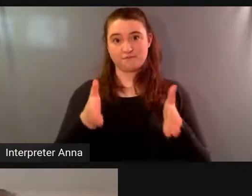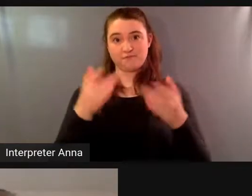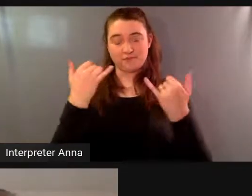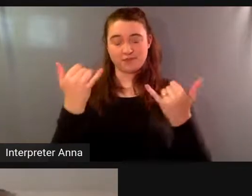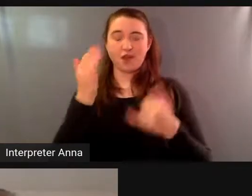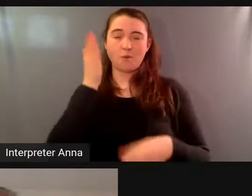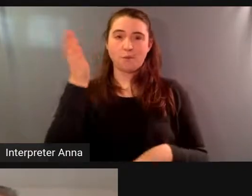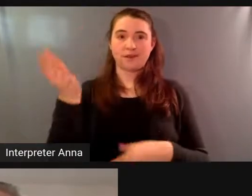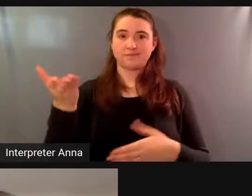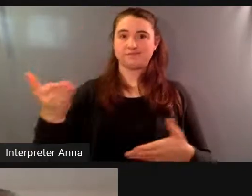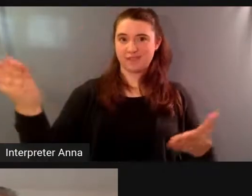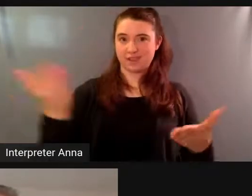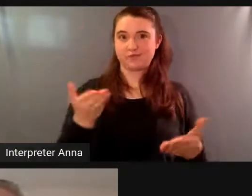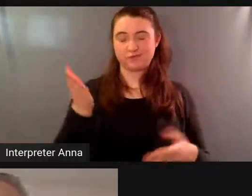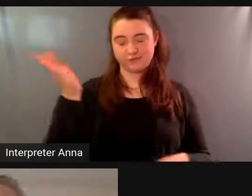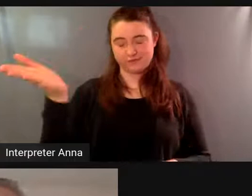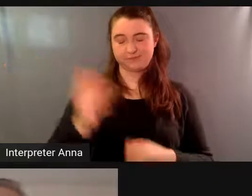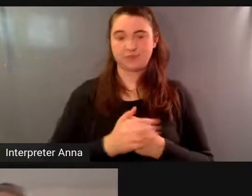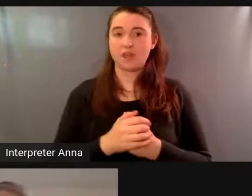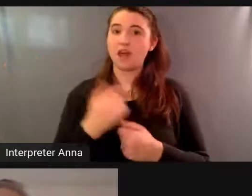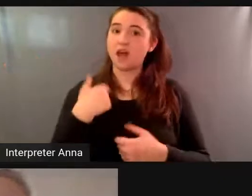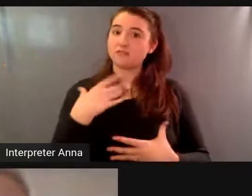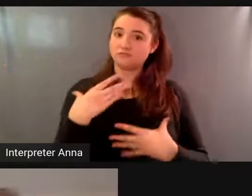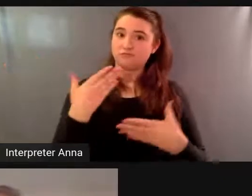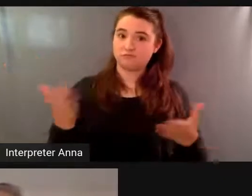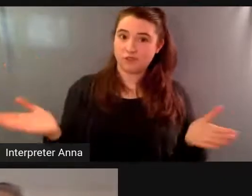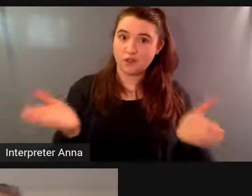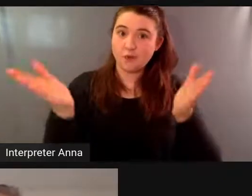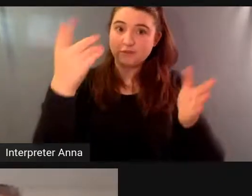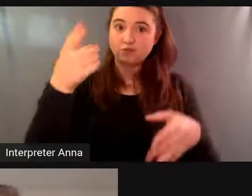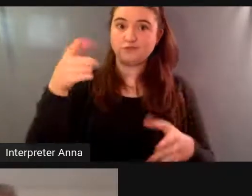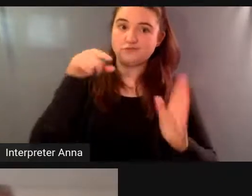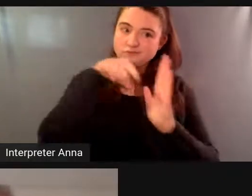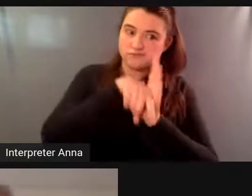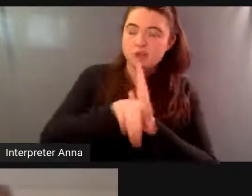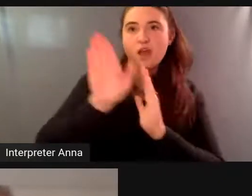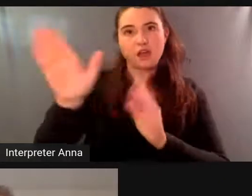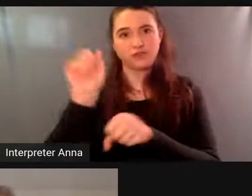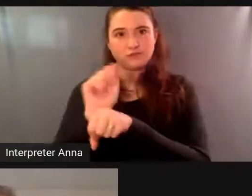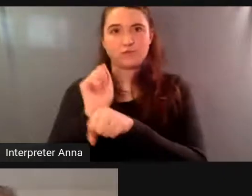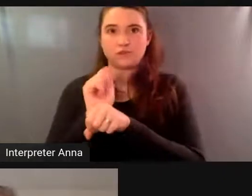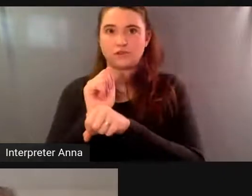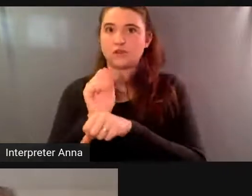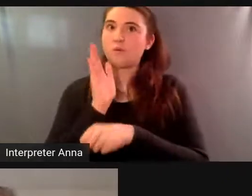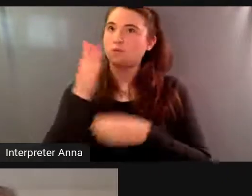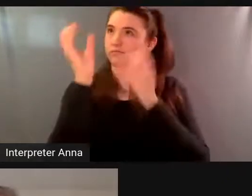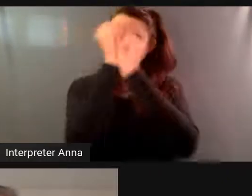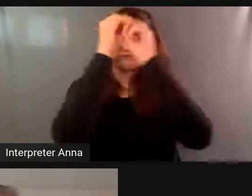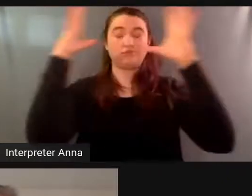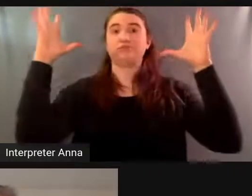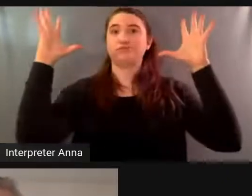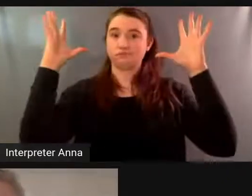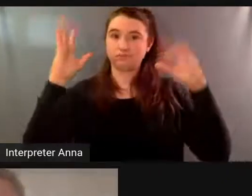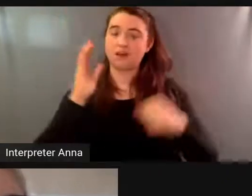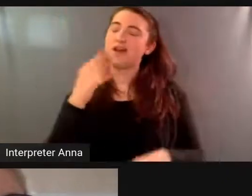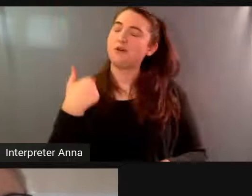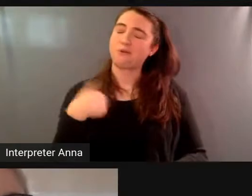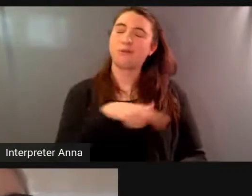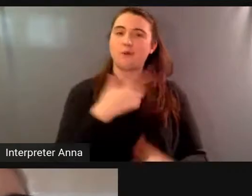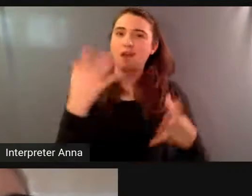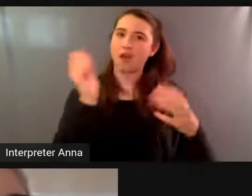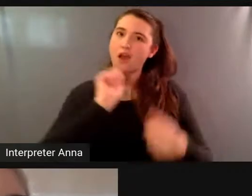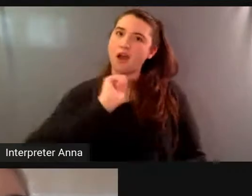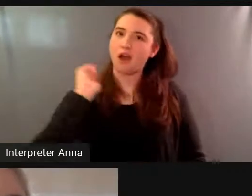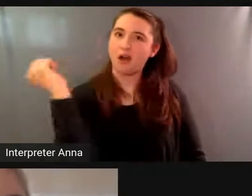work after this conversation tonight uh it'll it'll blow your mind and we all need a little bit of that uh in this quick